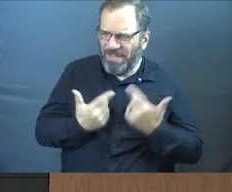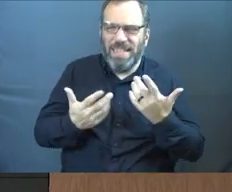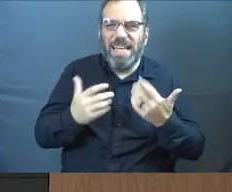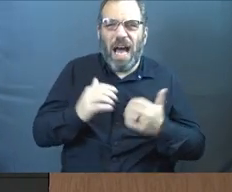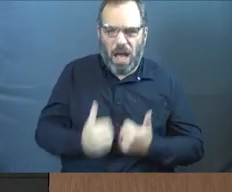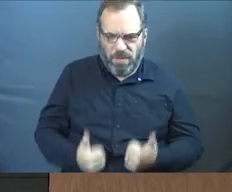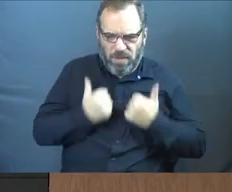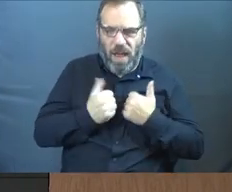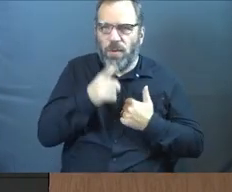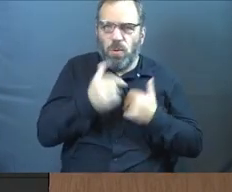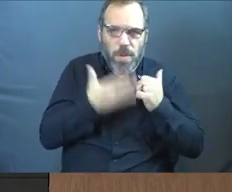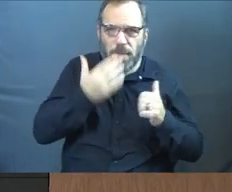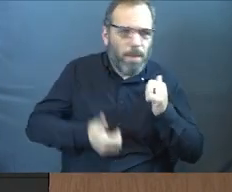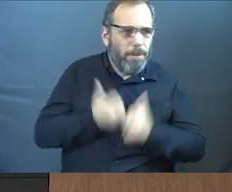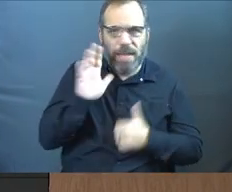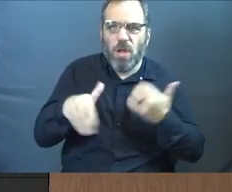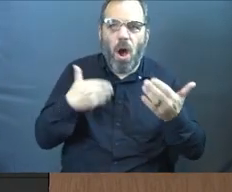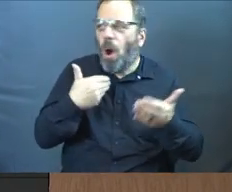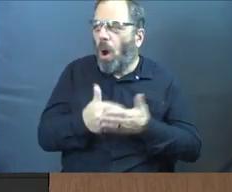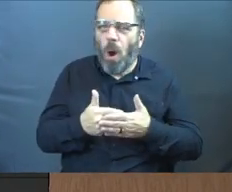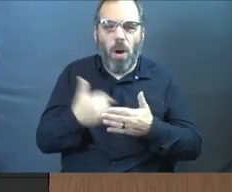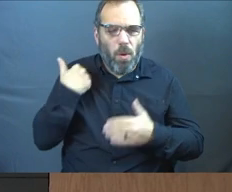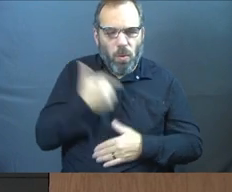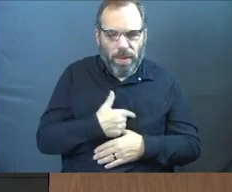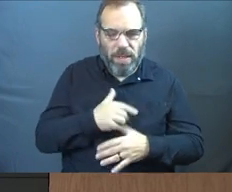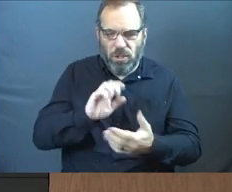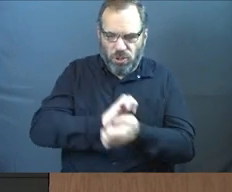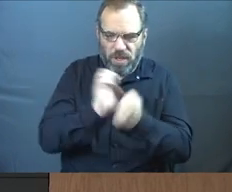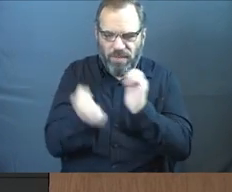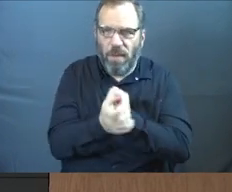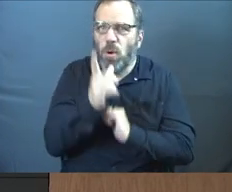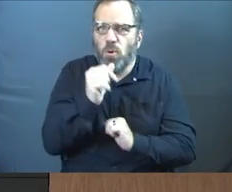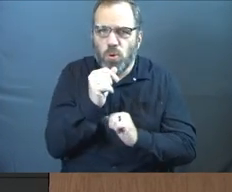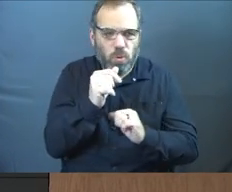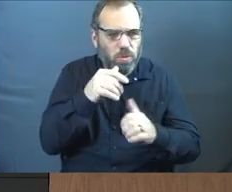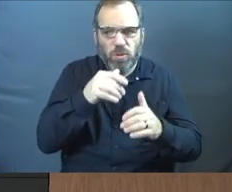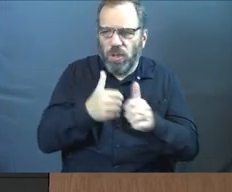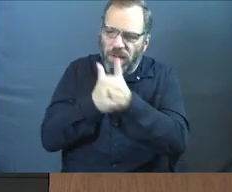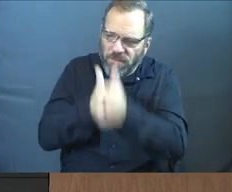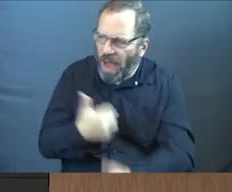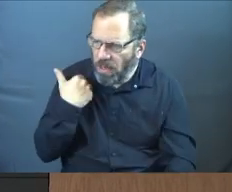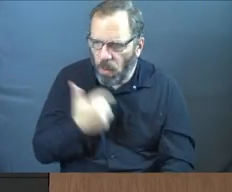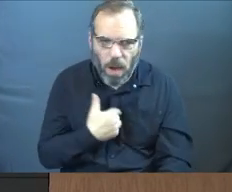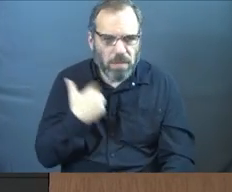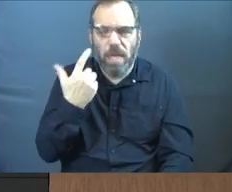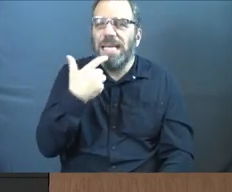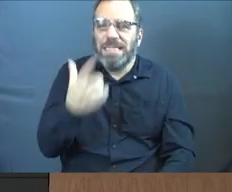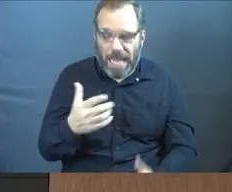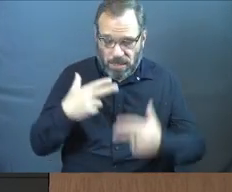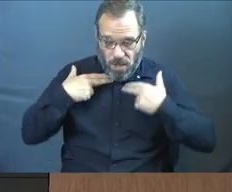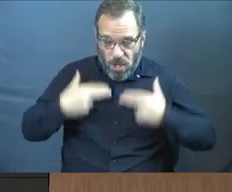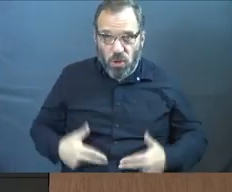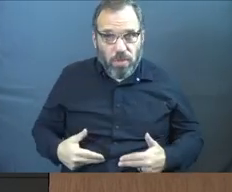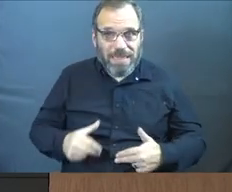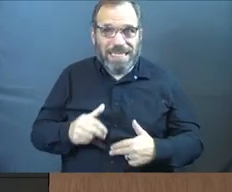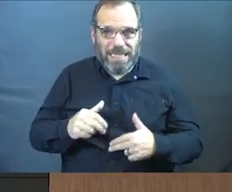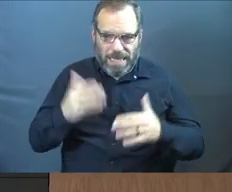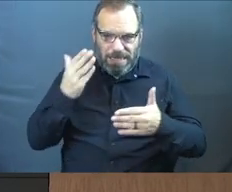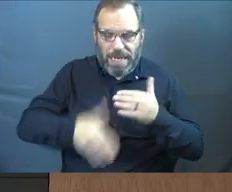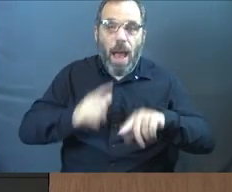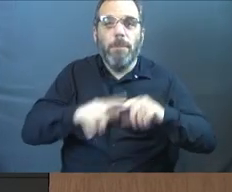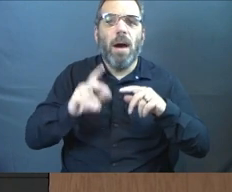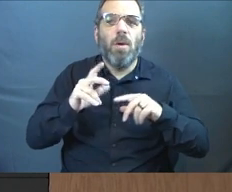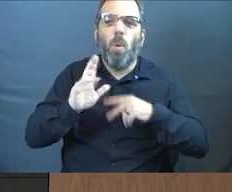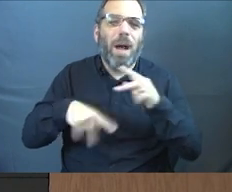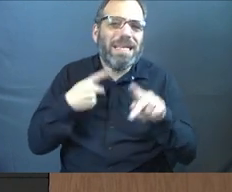like, survival of the fittest. We're evolving. How should we evolve? Who should come after us? How should it look? He says, the human being is an end. But